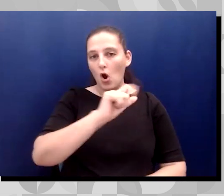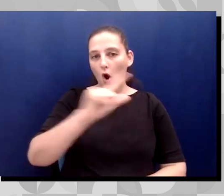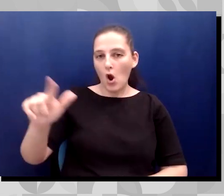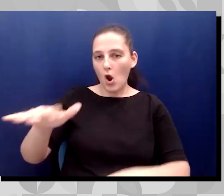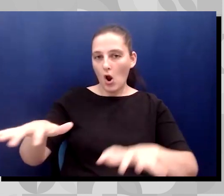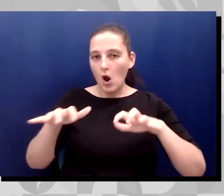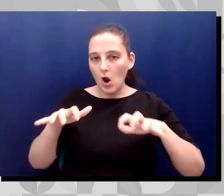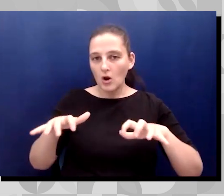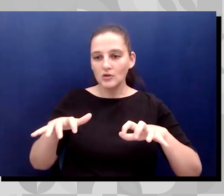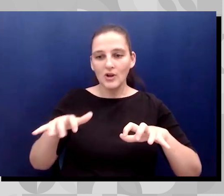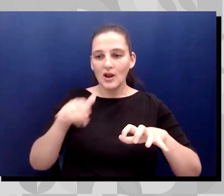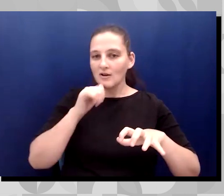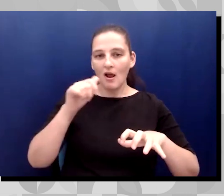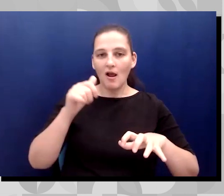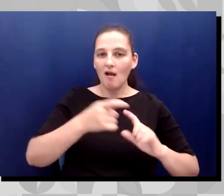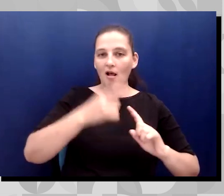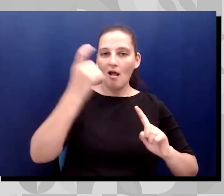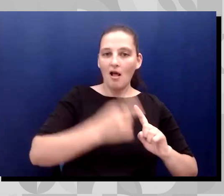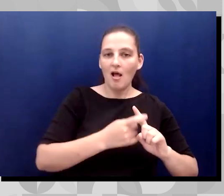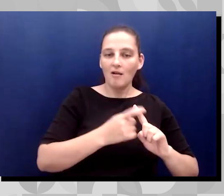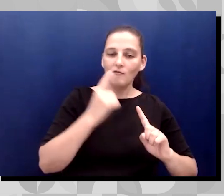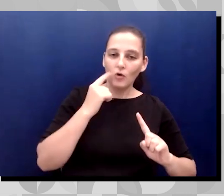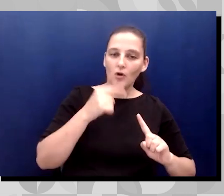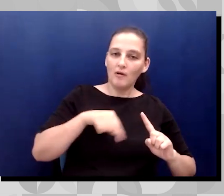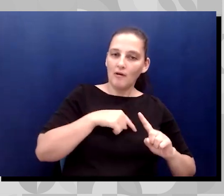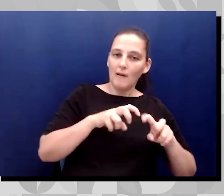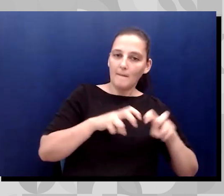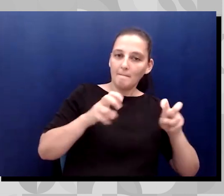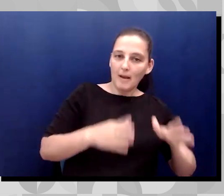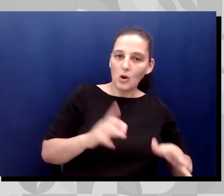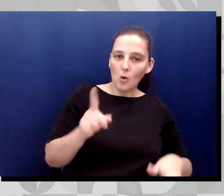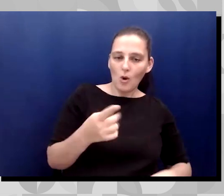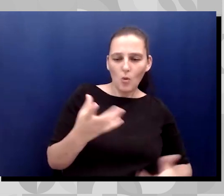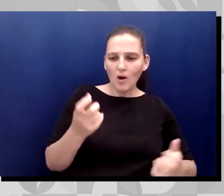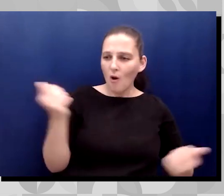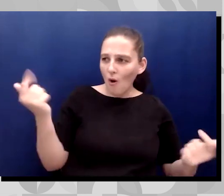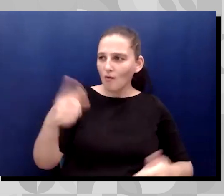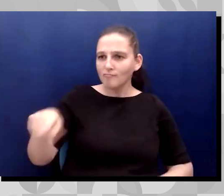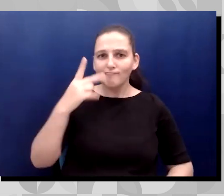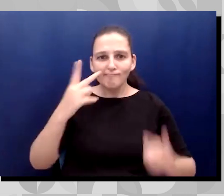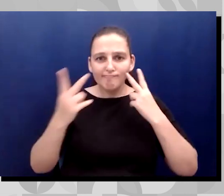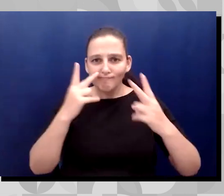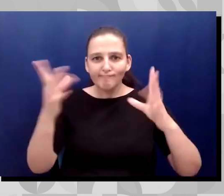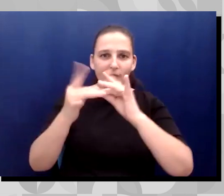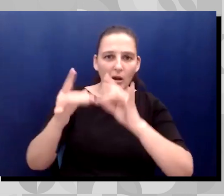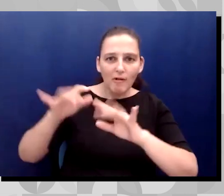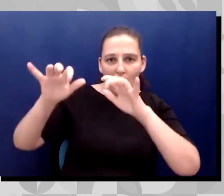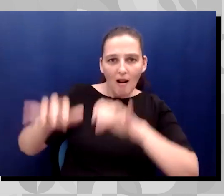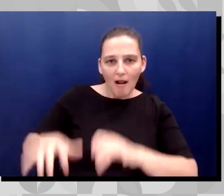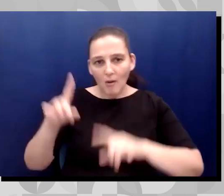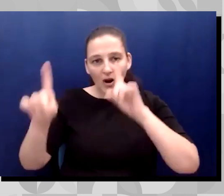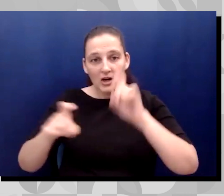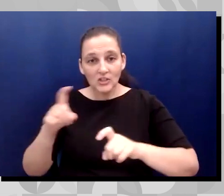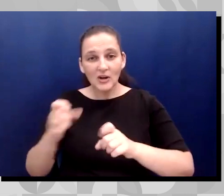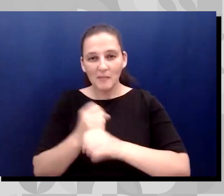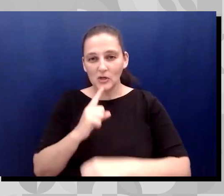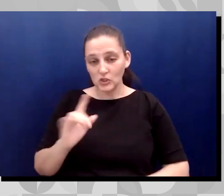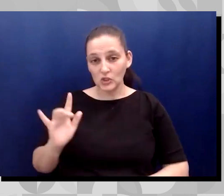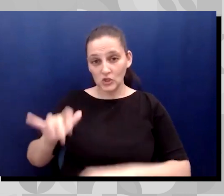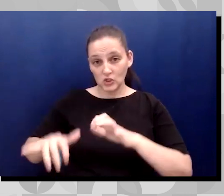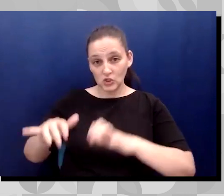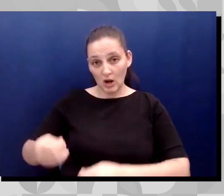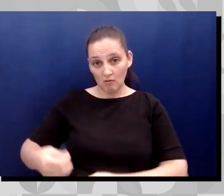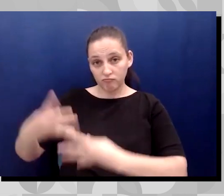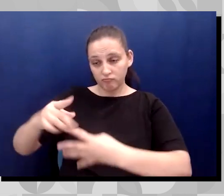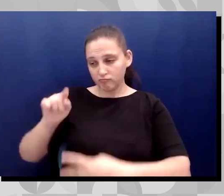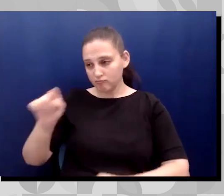not to the default of panelists, because we want everyone to see your comments and questions. So, when you go into the chat box team, make sure that you select that drop